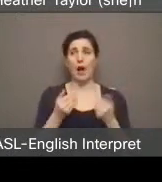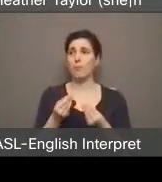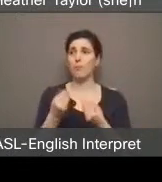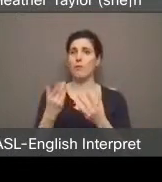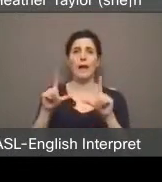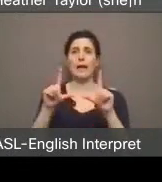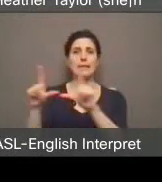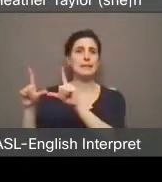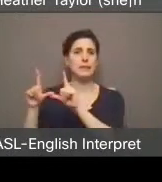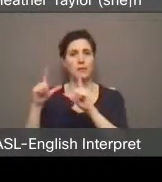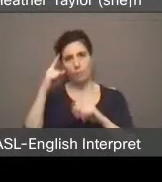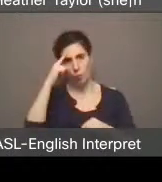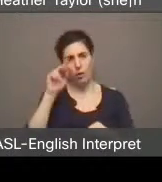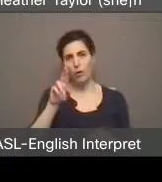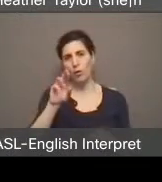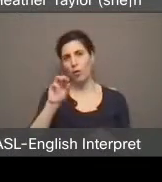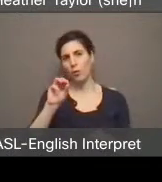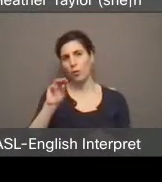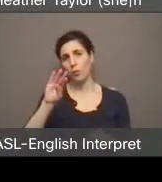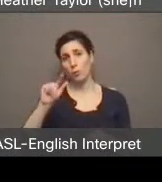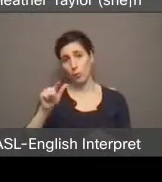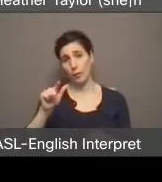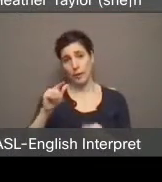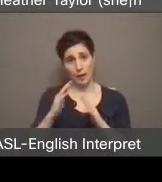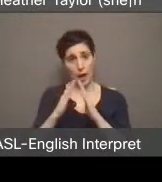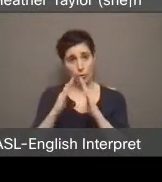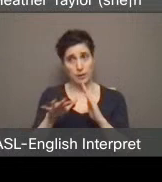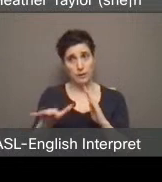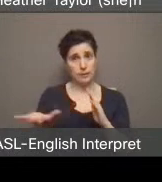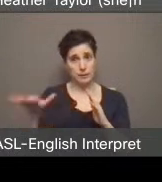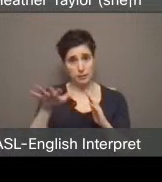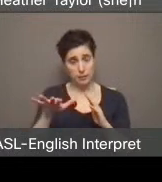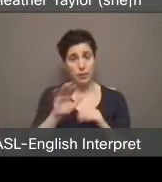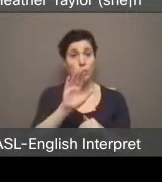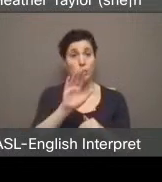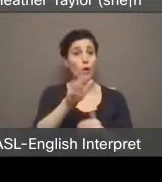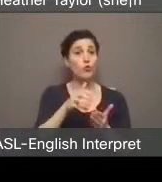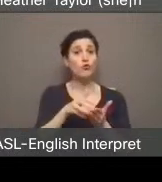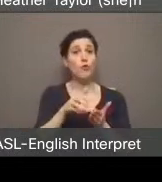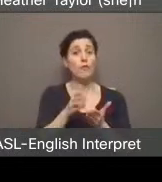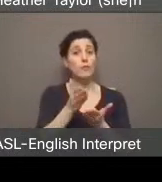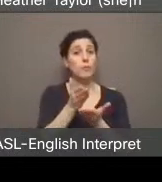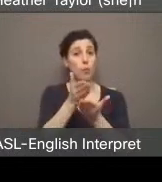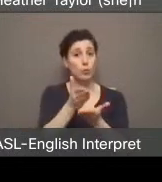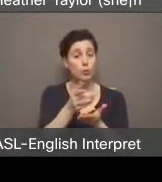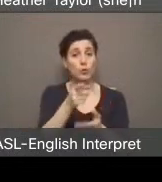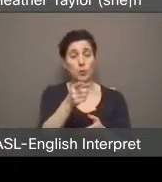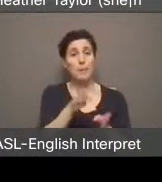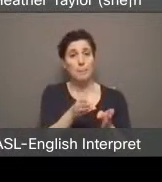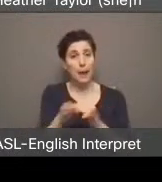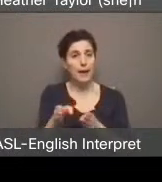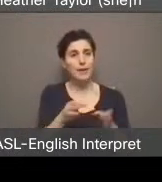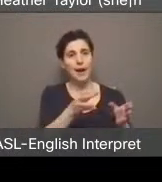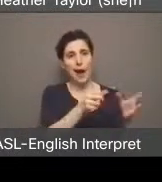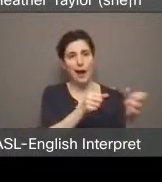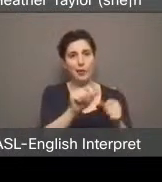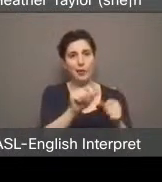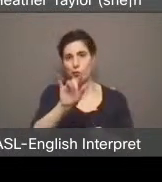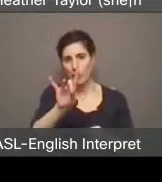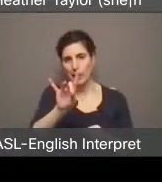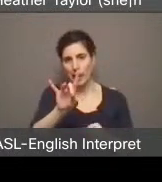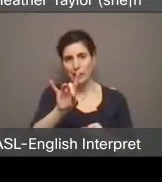the city. Under the draft proposal, the city would have hired 28 property